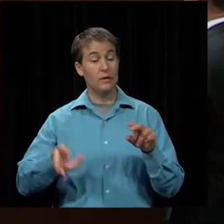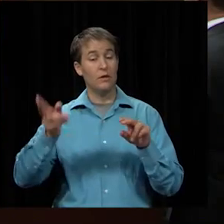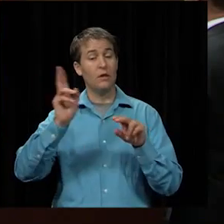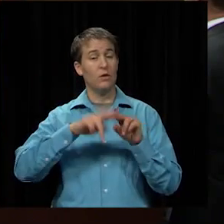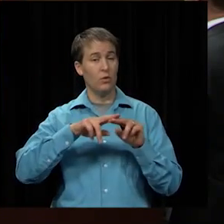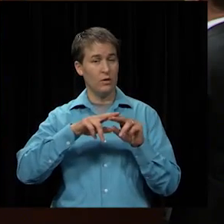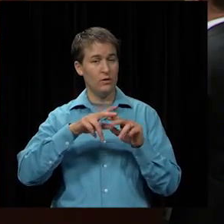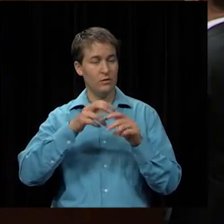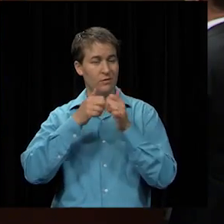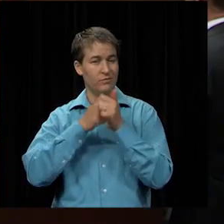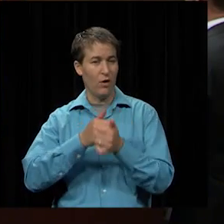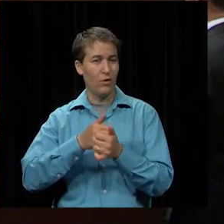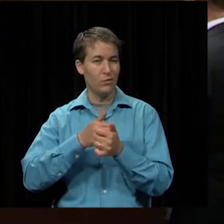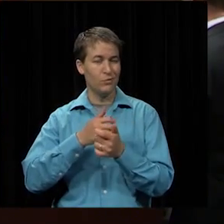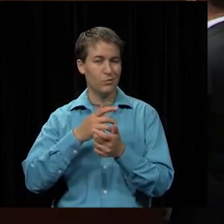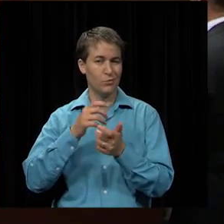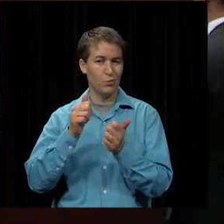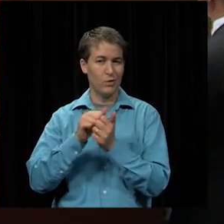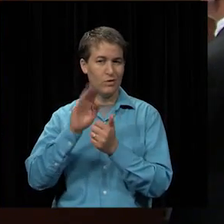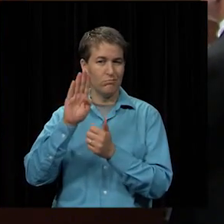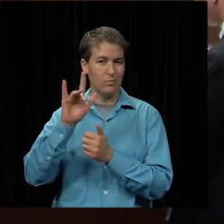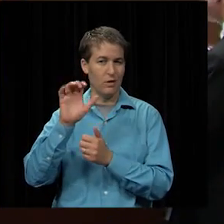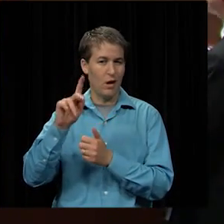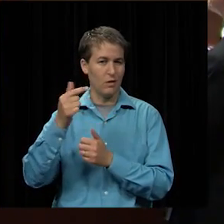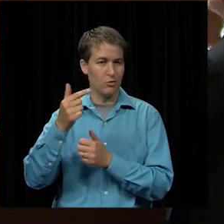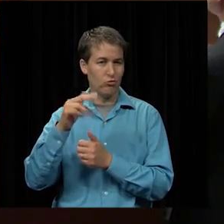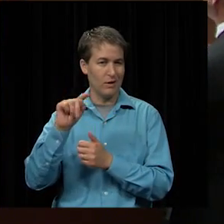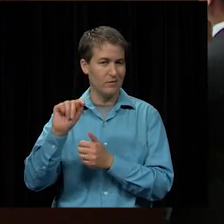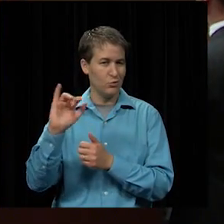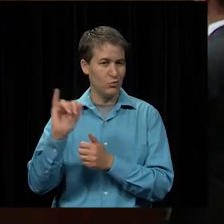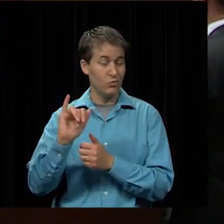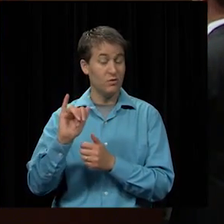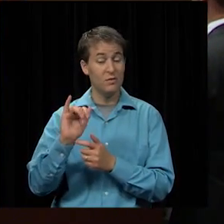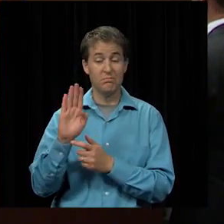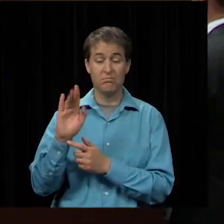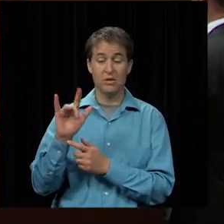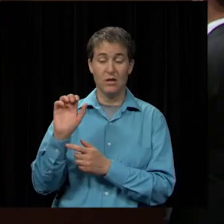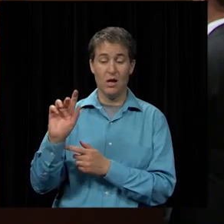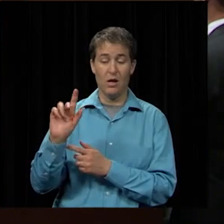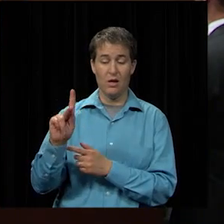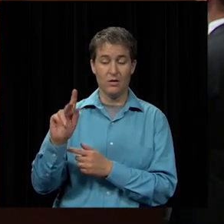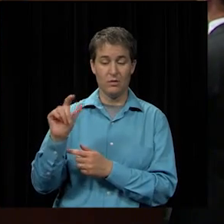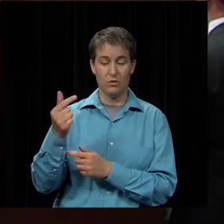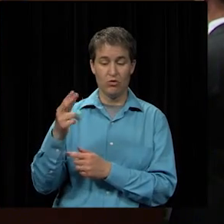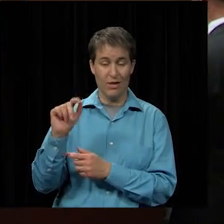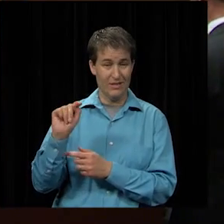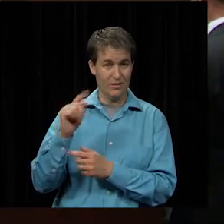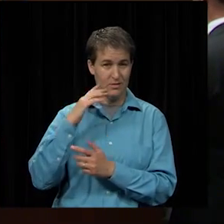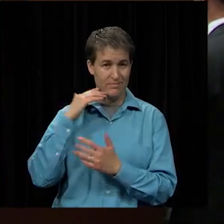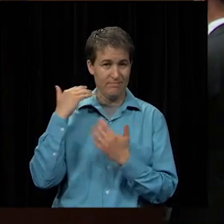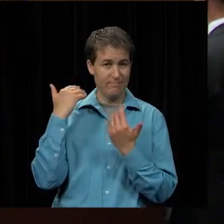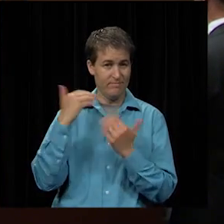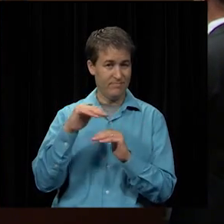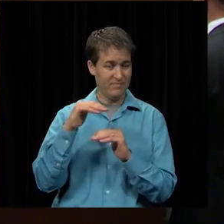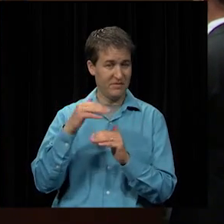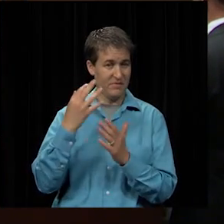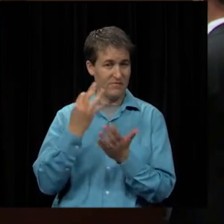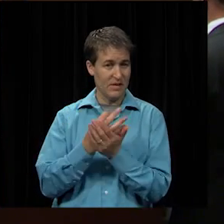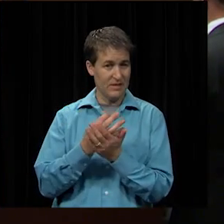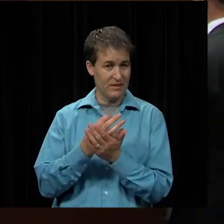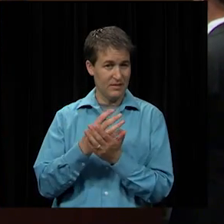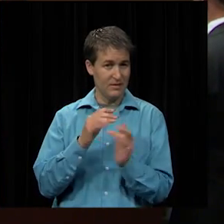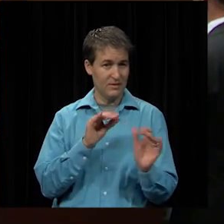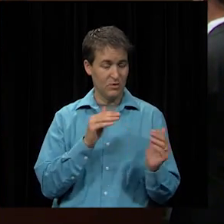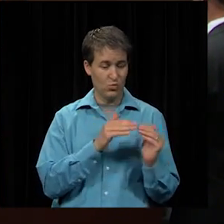block grant as it stands today that's correct and the block grant has locked locked us in on funding equivalent to this